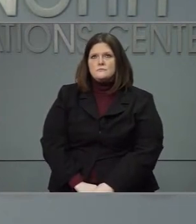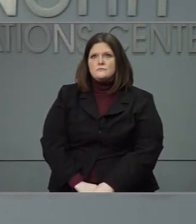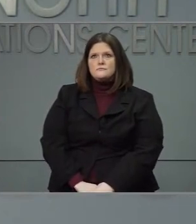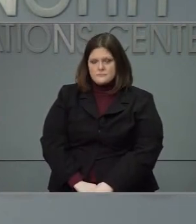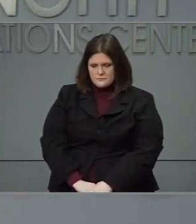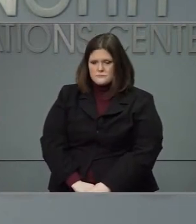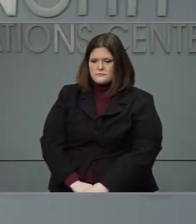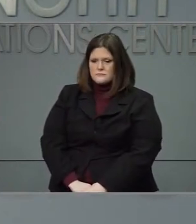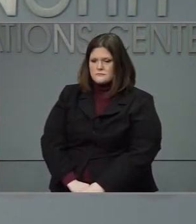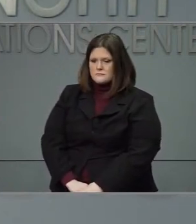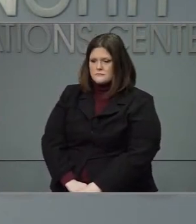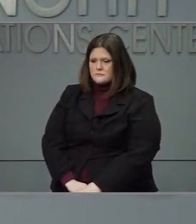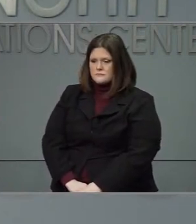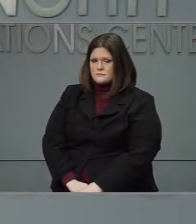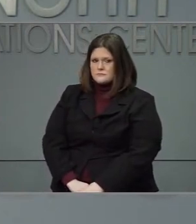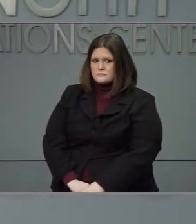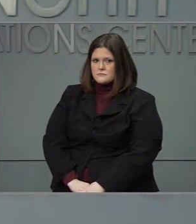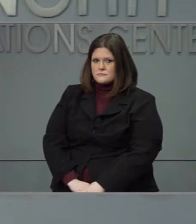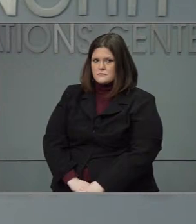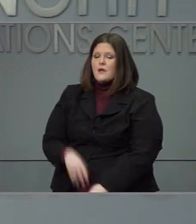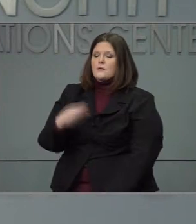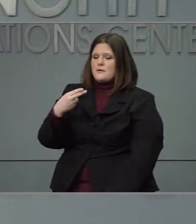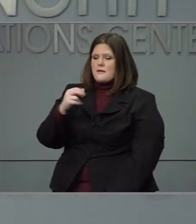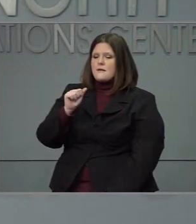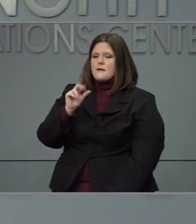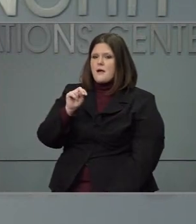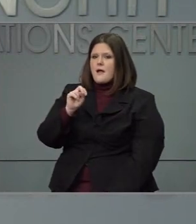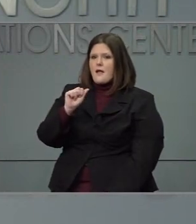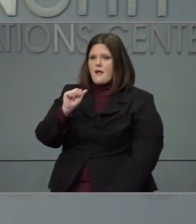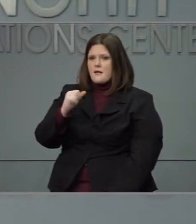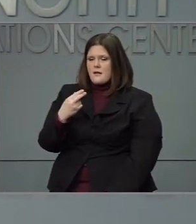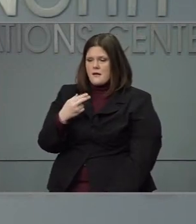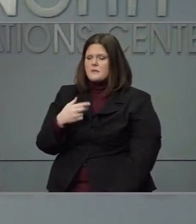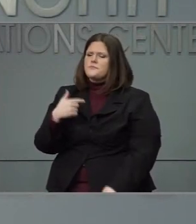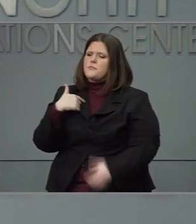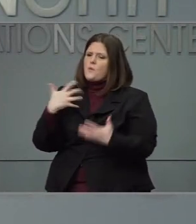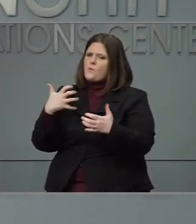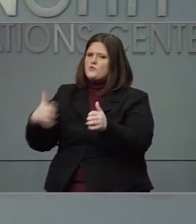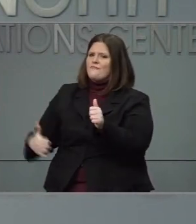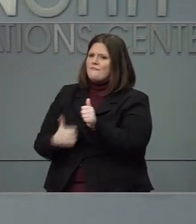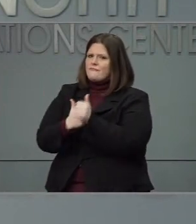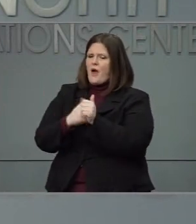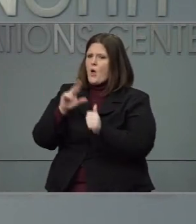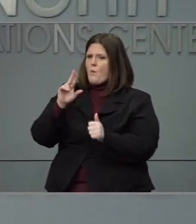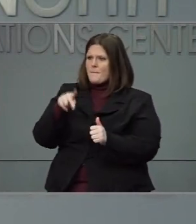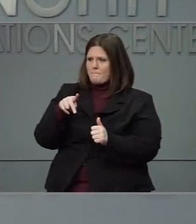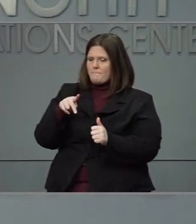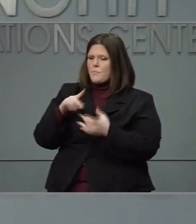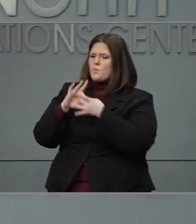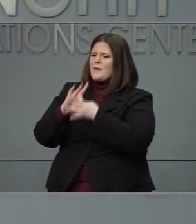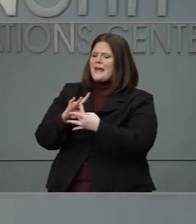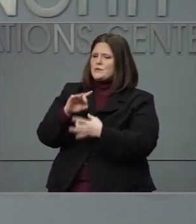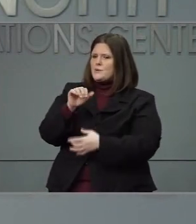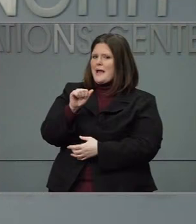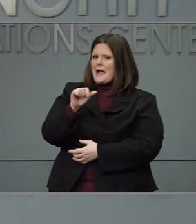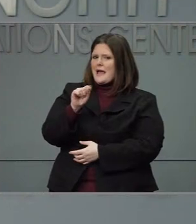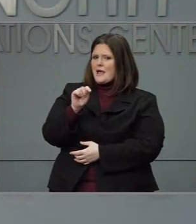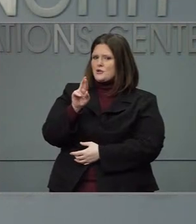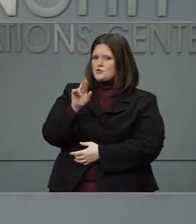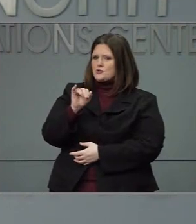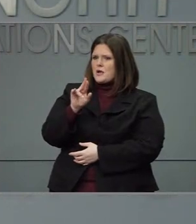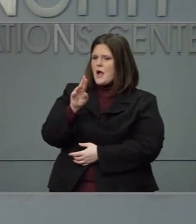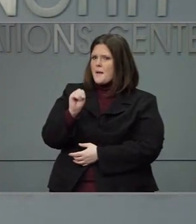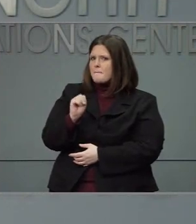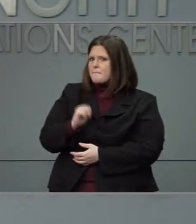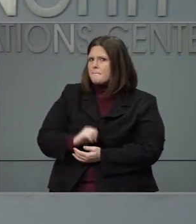Hi, Governor Cooper. This is Hannah Smoot. I just wanted to follow up on those questions that you've already gotten about Atrium and the hospitals following the plan. Have